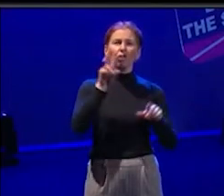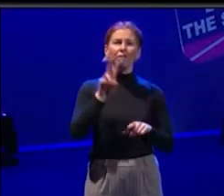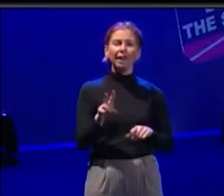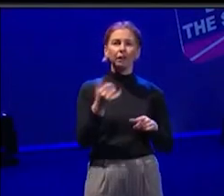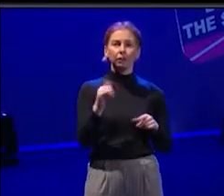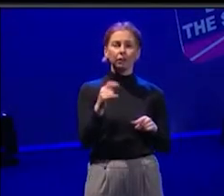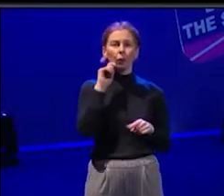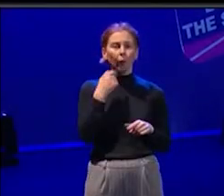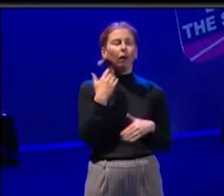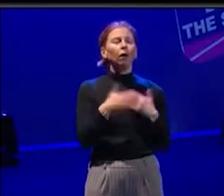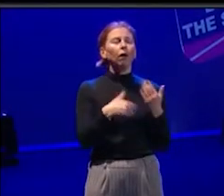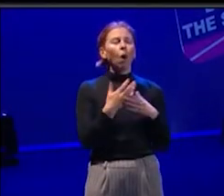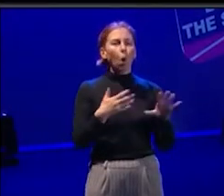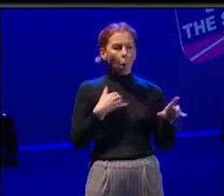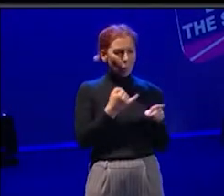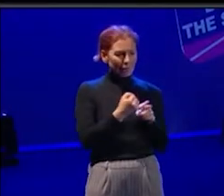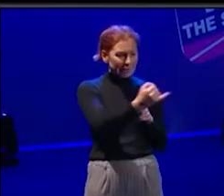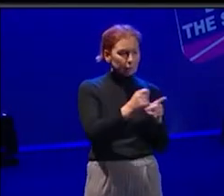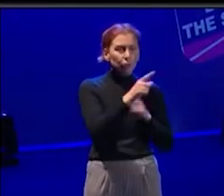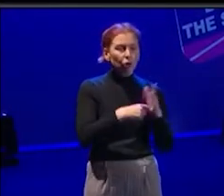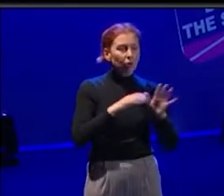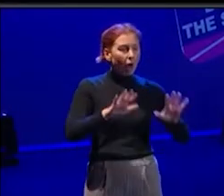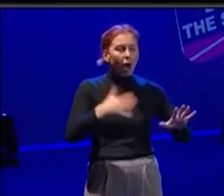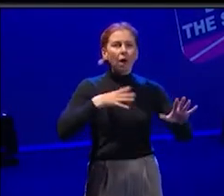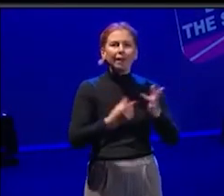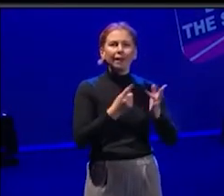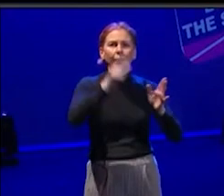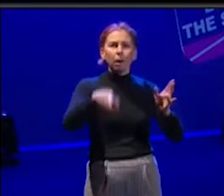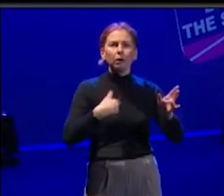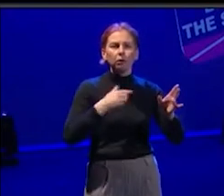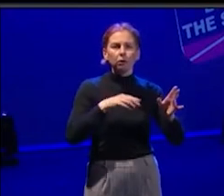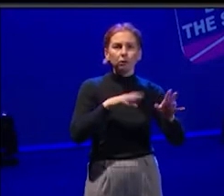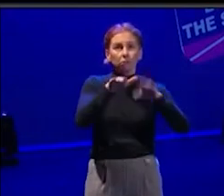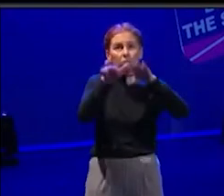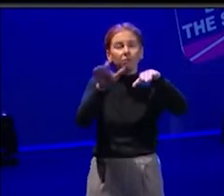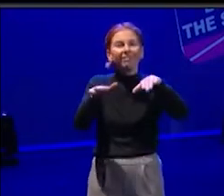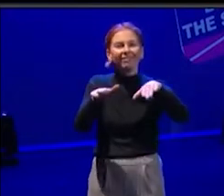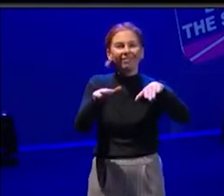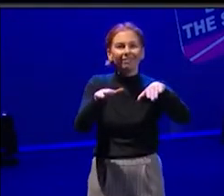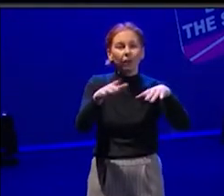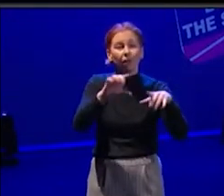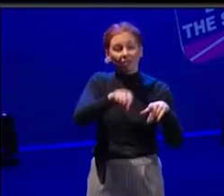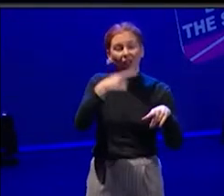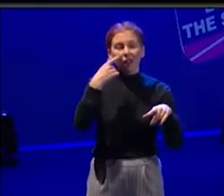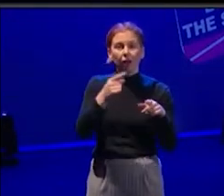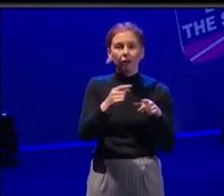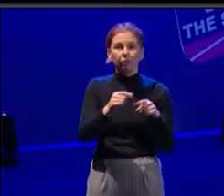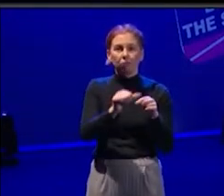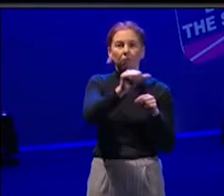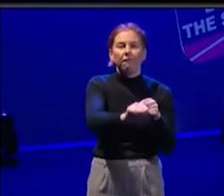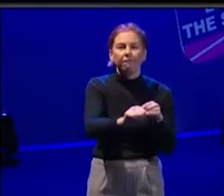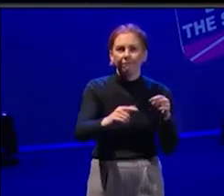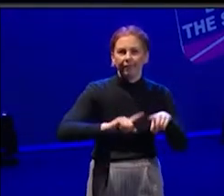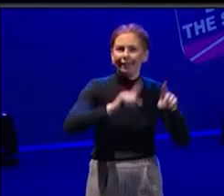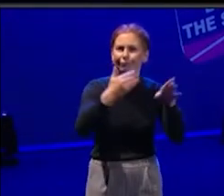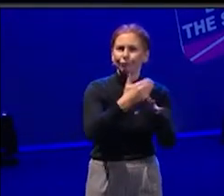really for this six weeks to work on this, and it could lead to something else and something else and then when jobs come up, then you'll be